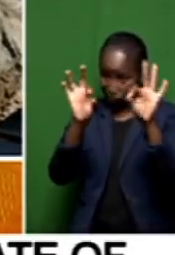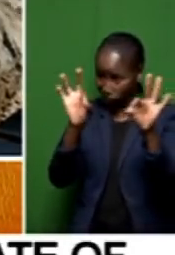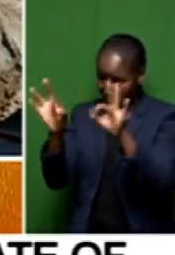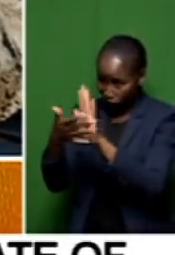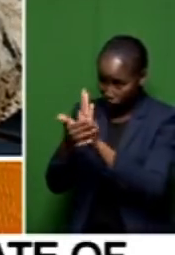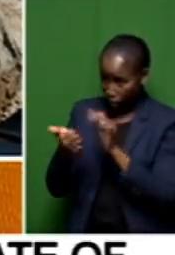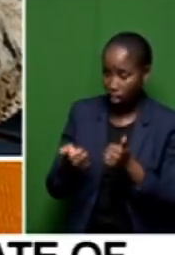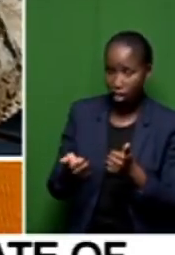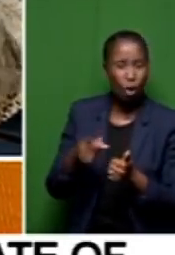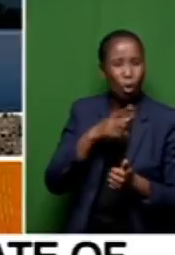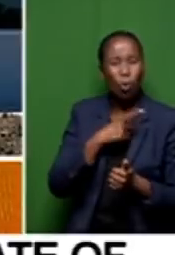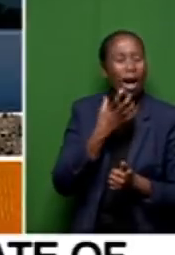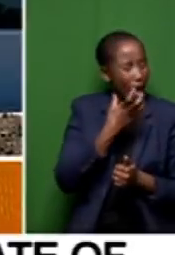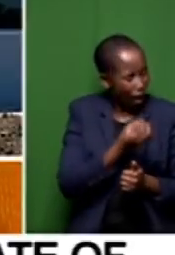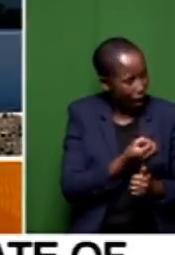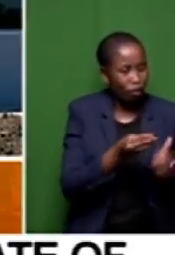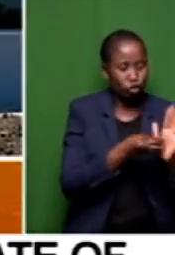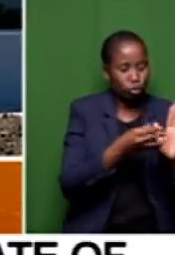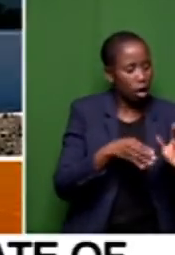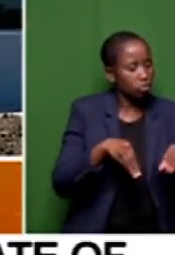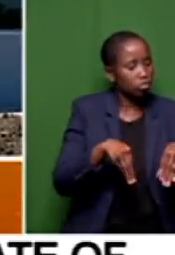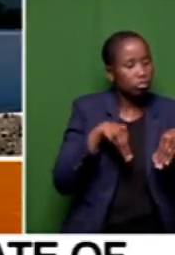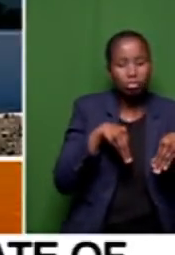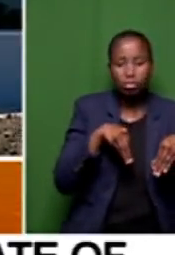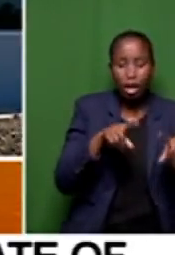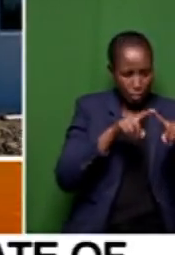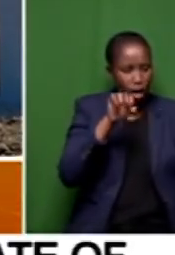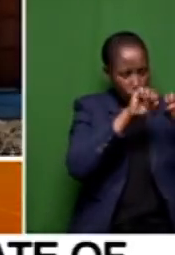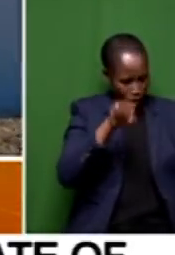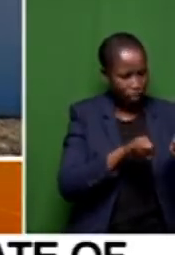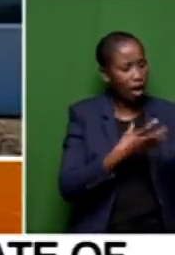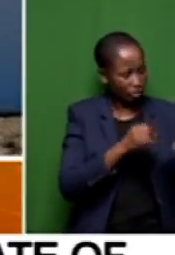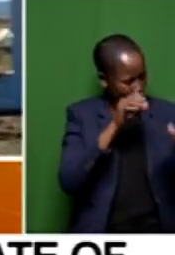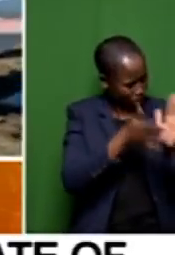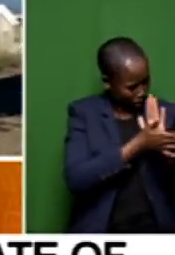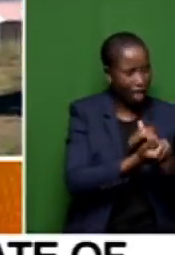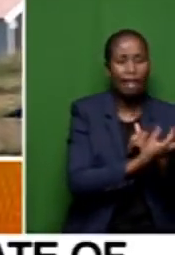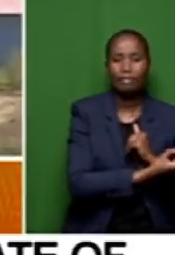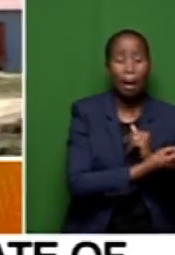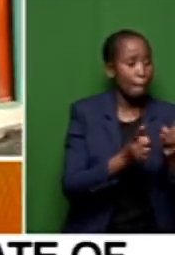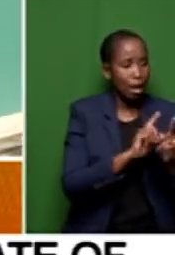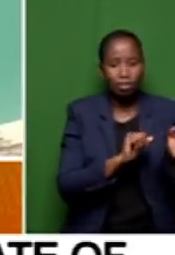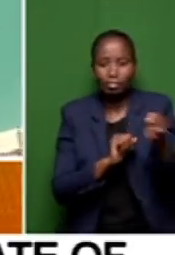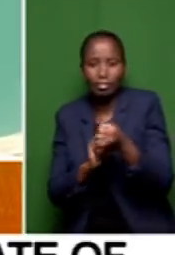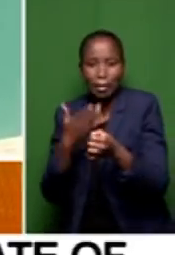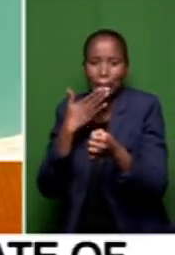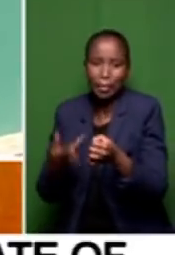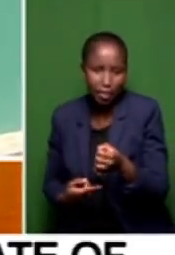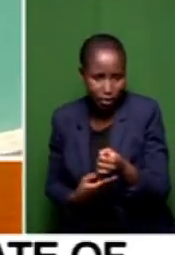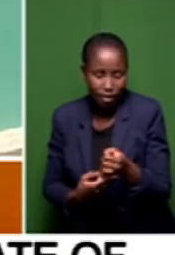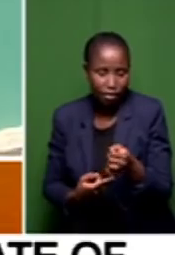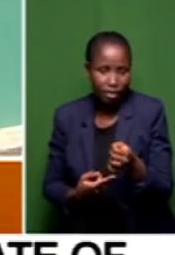students sitting at home with these skills that can sell these skills back to the metro as a skills development.